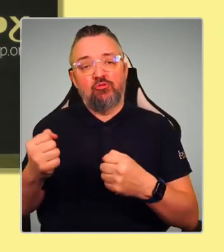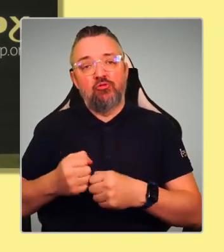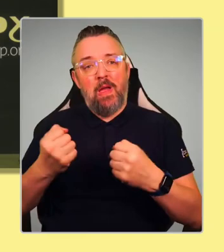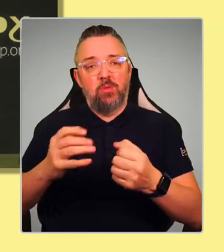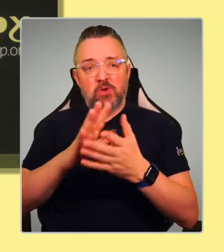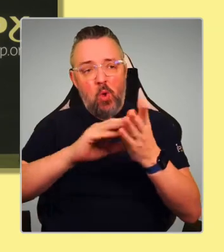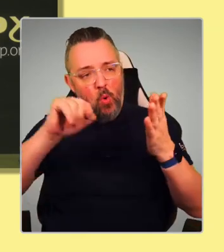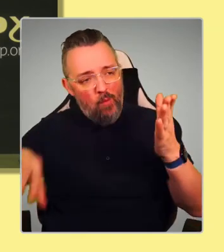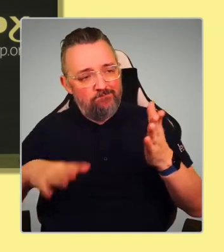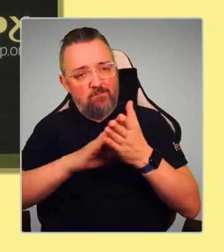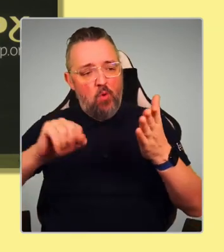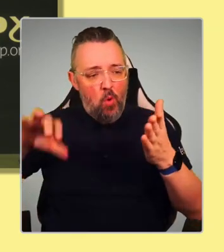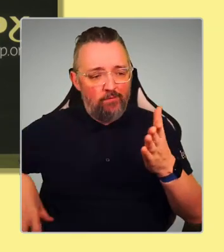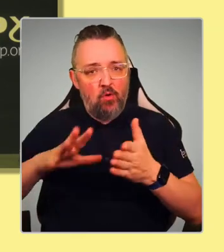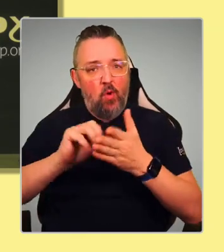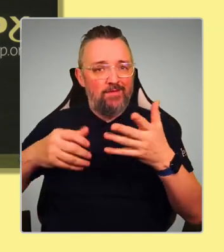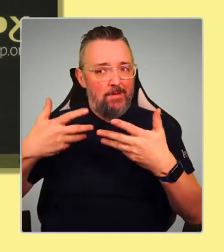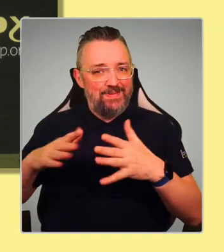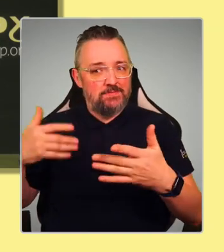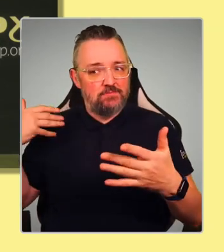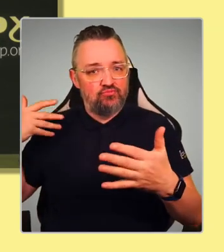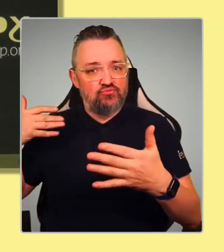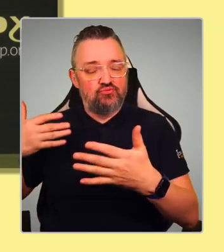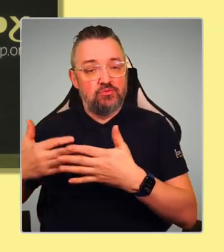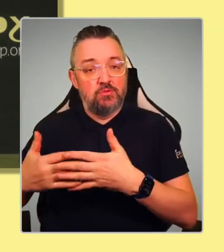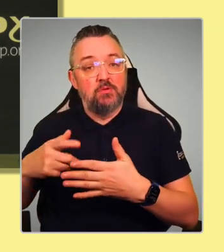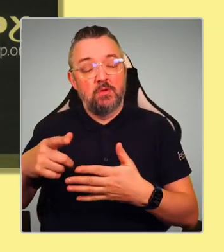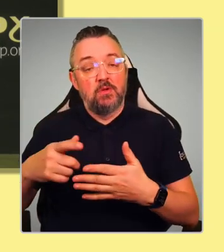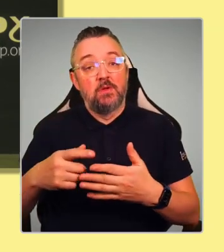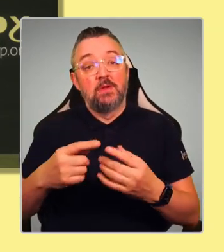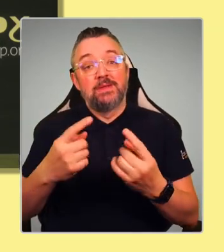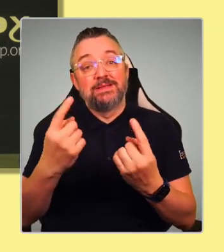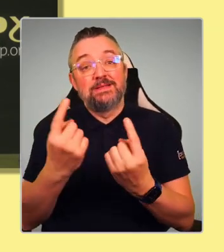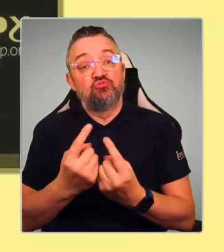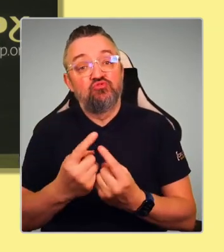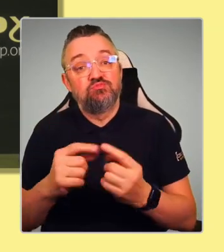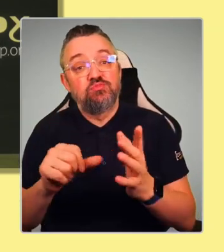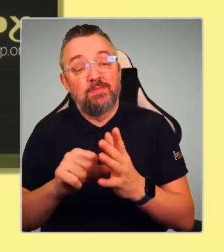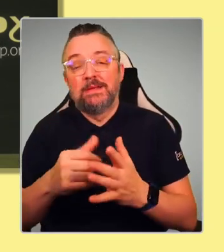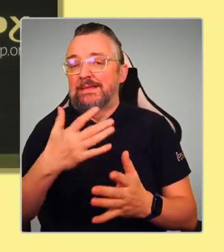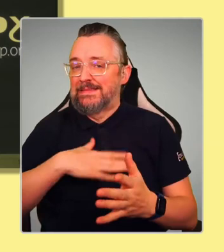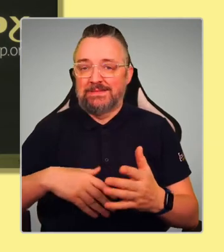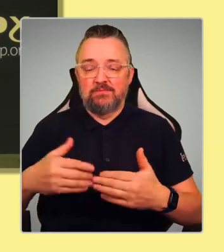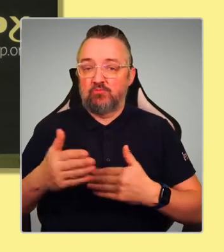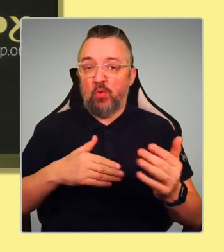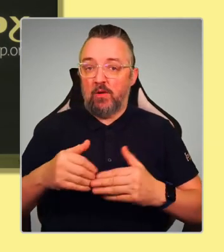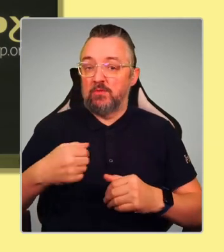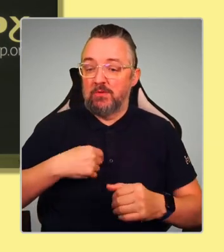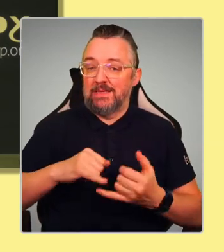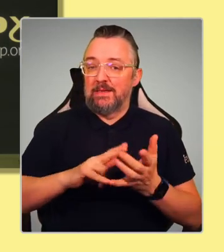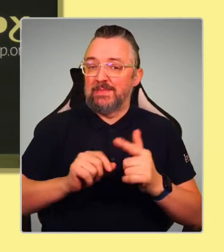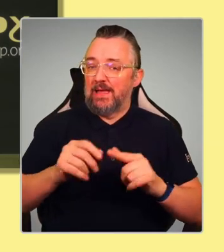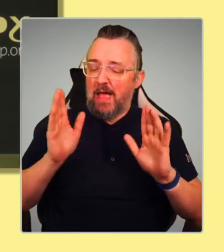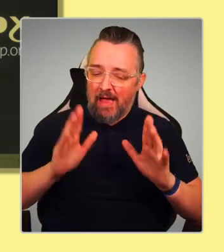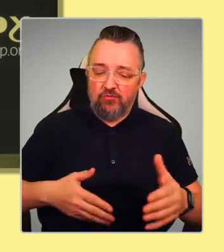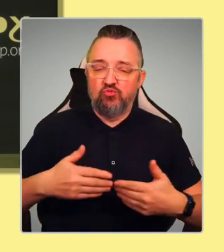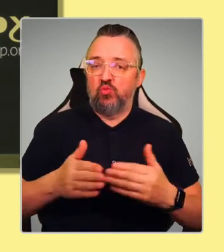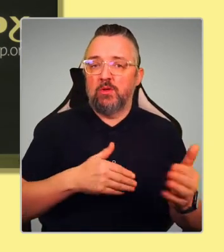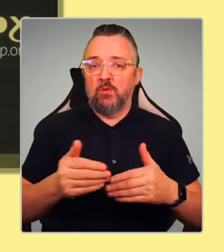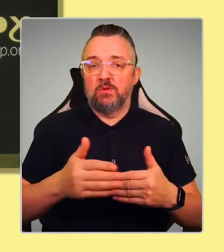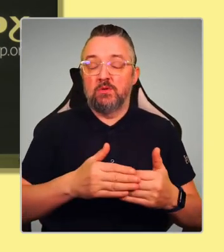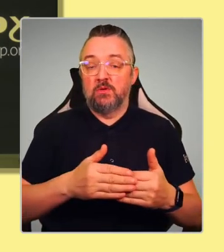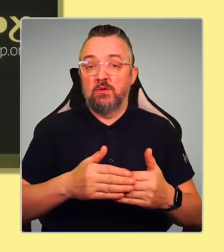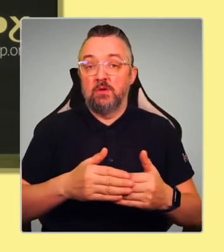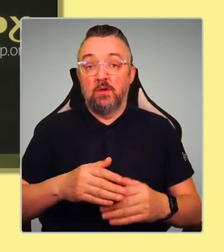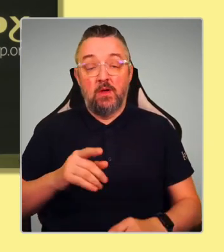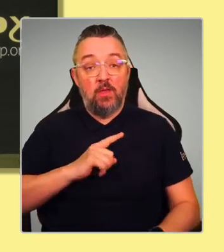issues need to be grappled with as a party. And I think that's why we do need to take the opportunity to have a robust,